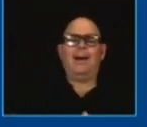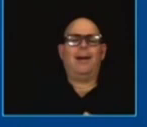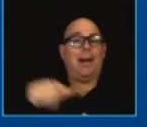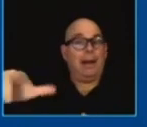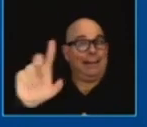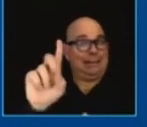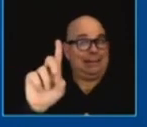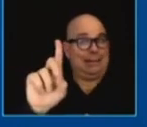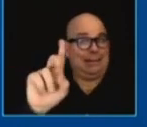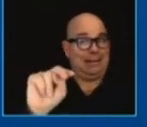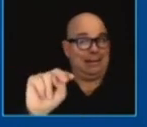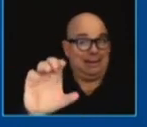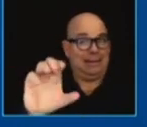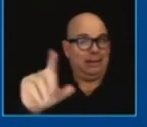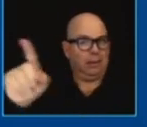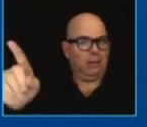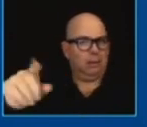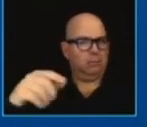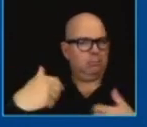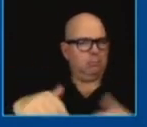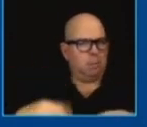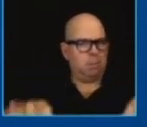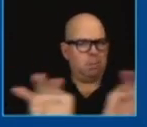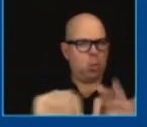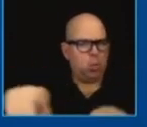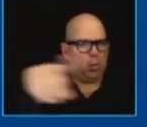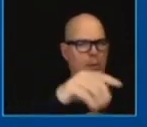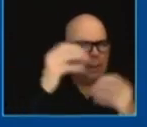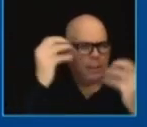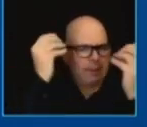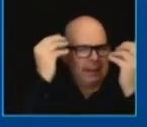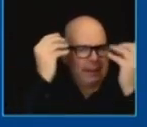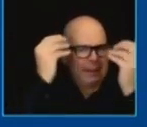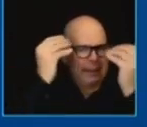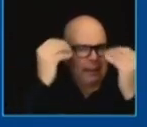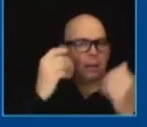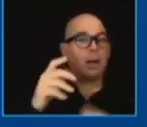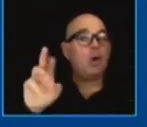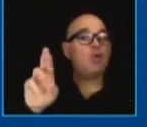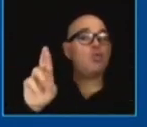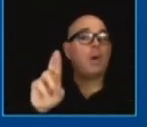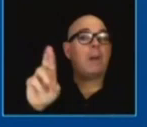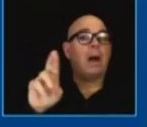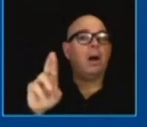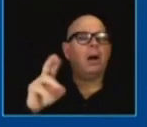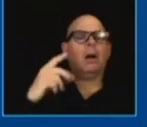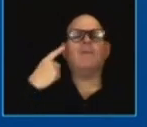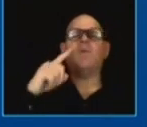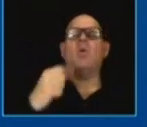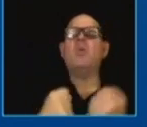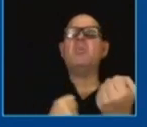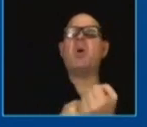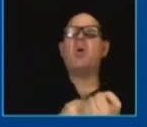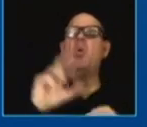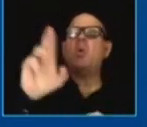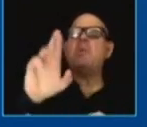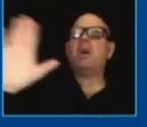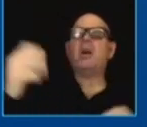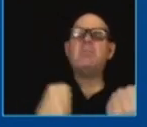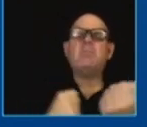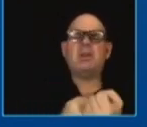but really think about it what are the republicans for well what's their platform they don't have a platform